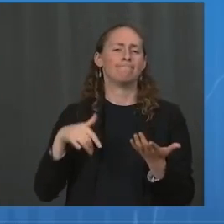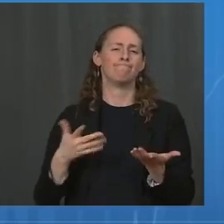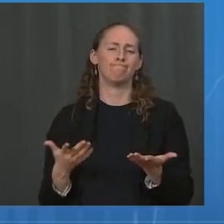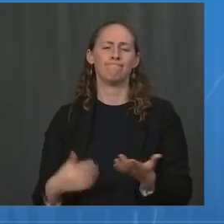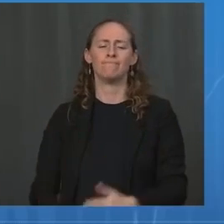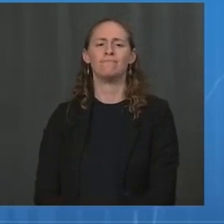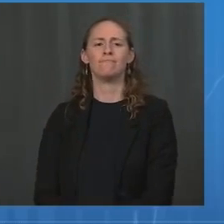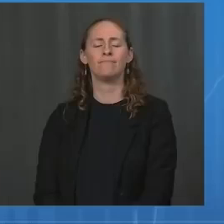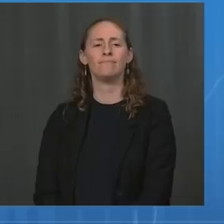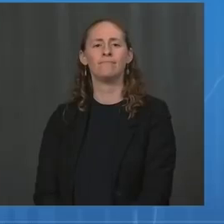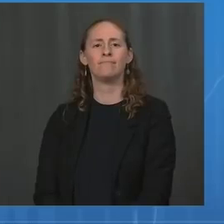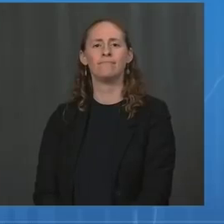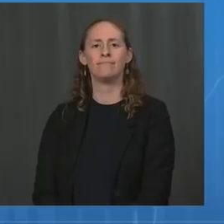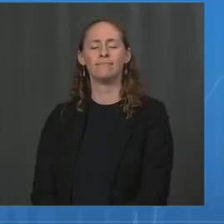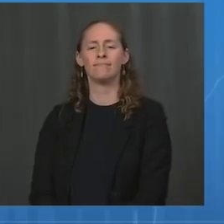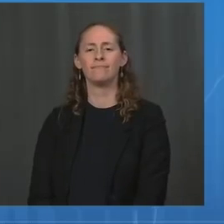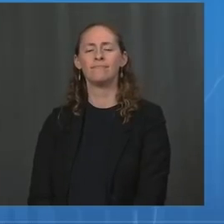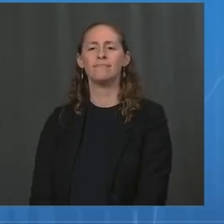Cheyenne Hazlett, ABC.